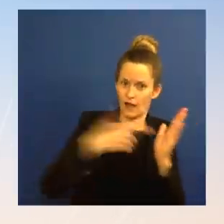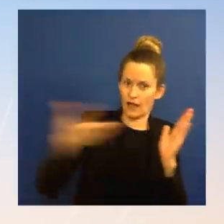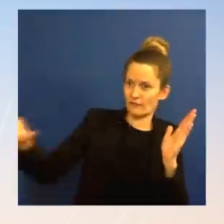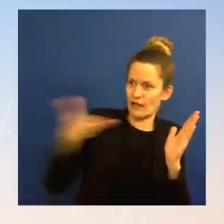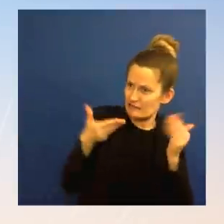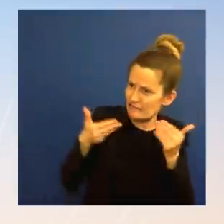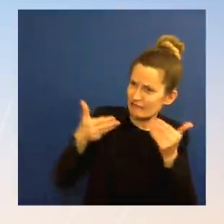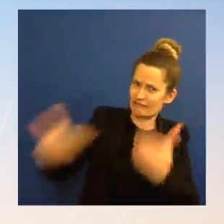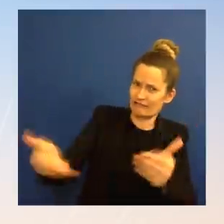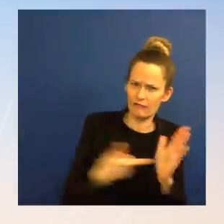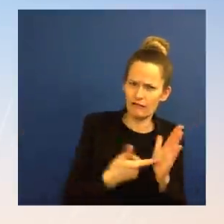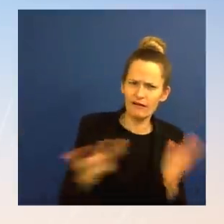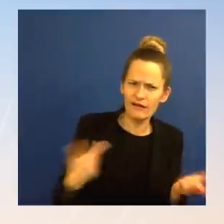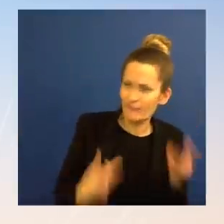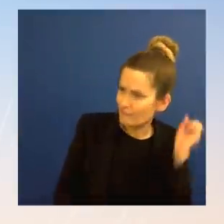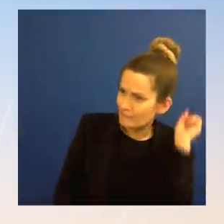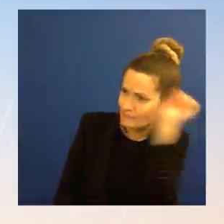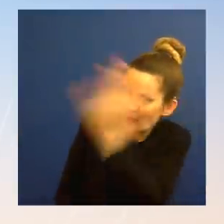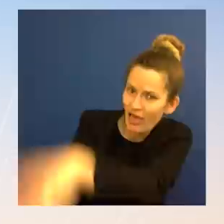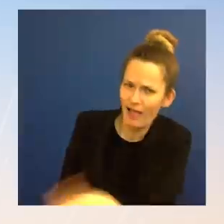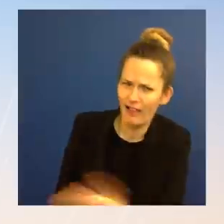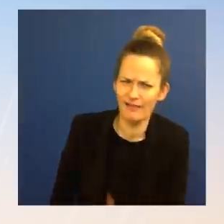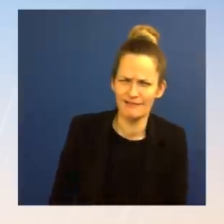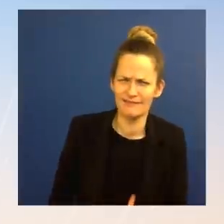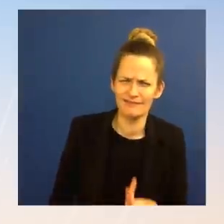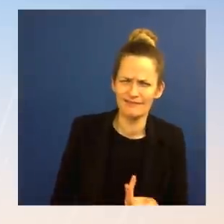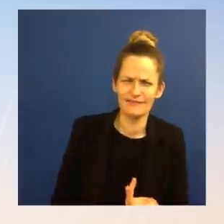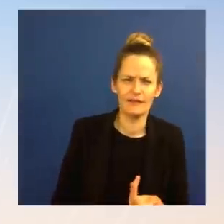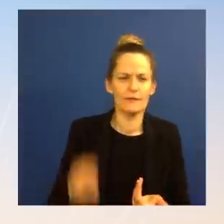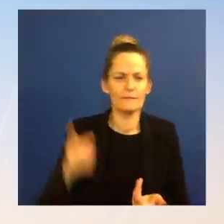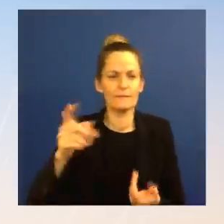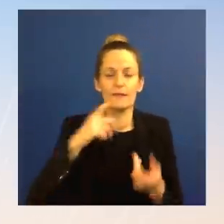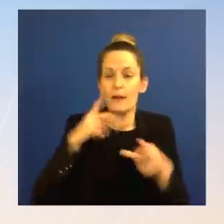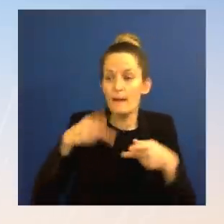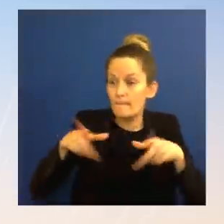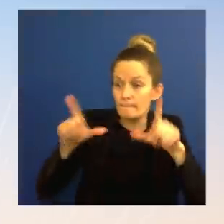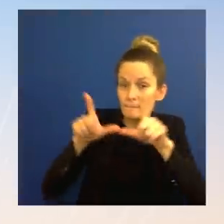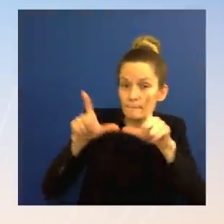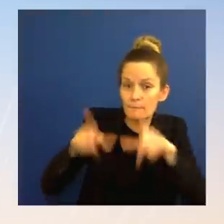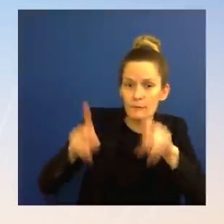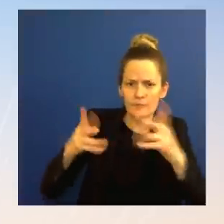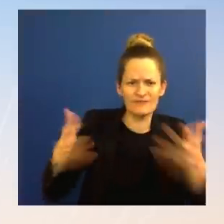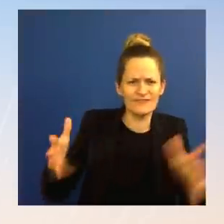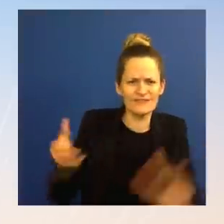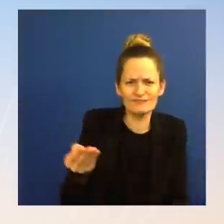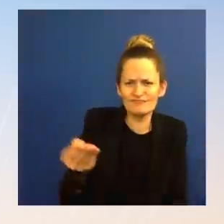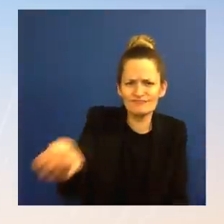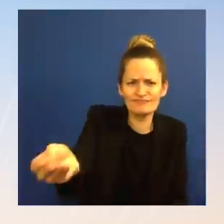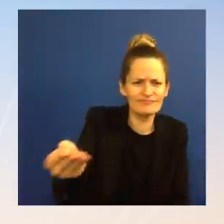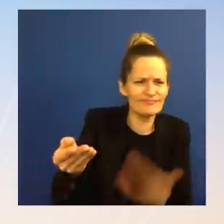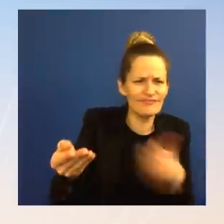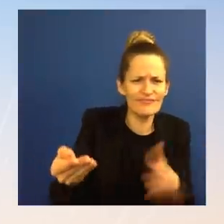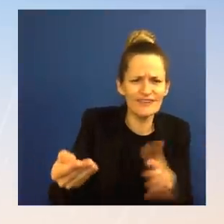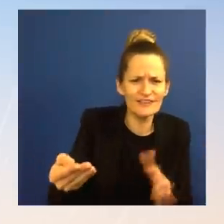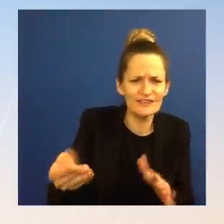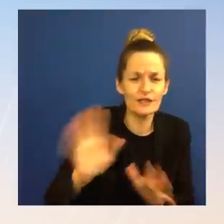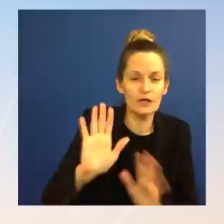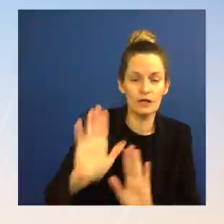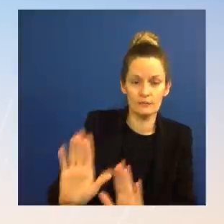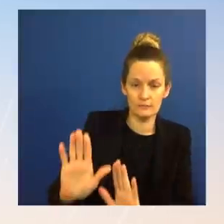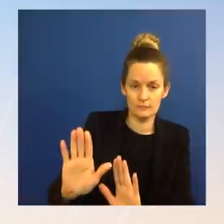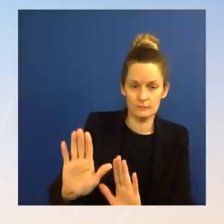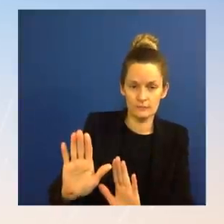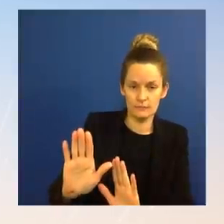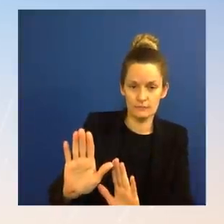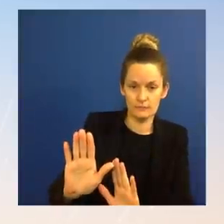permits have been granted, Peter. is what is happening here is that we are seeing these are private sector companies. We